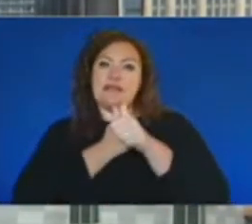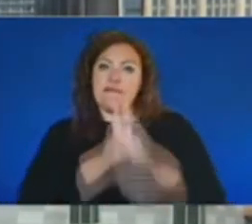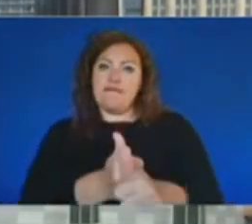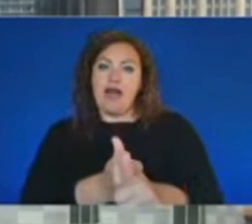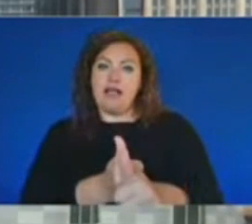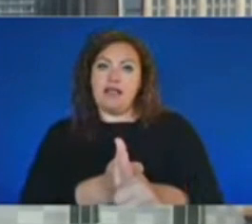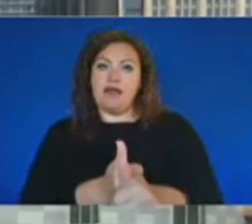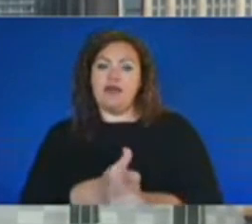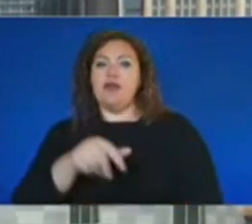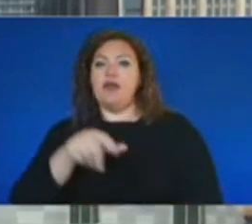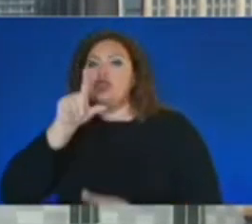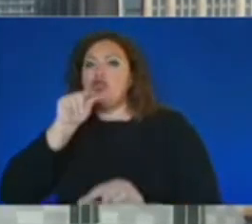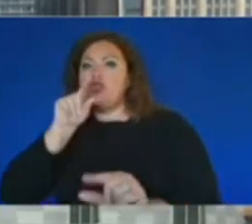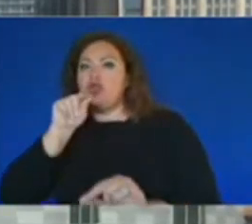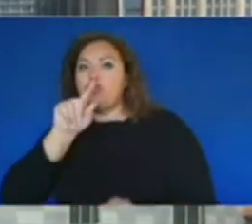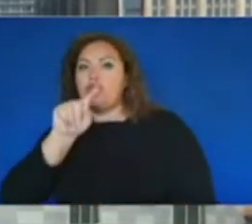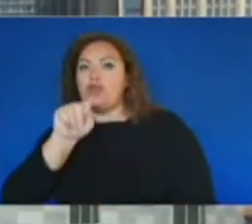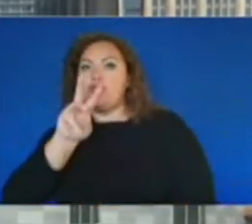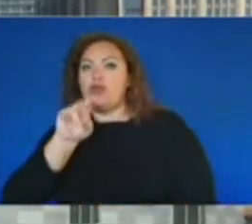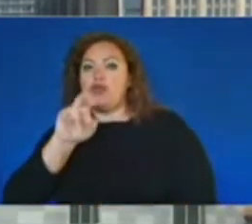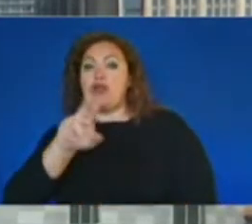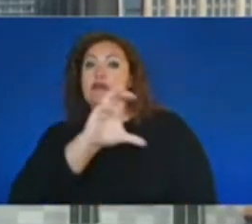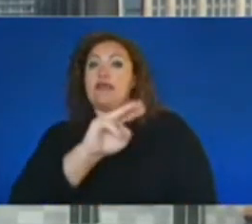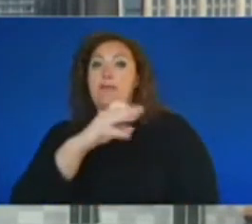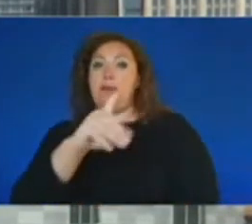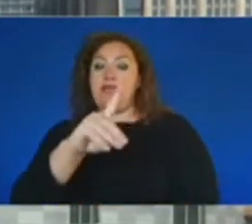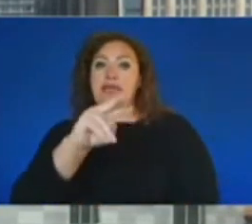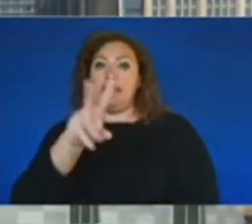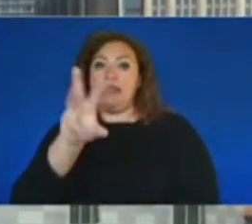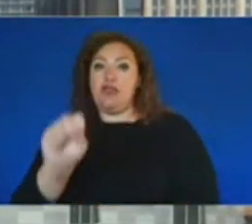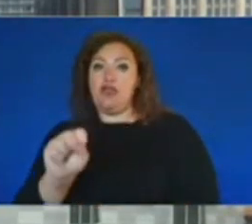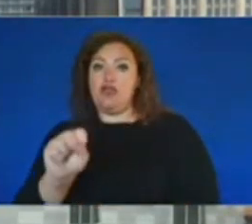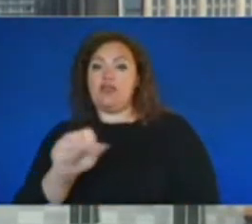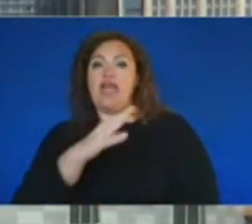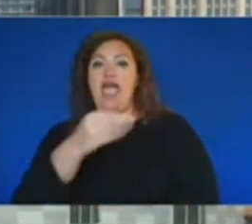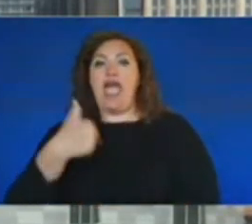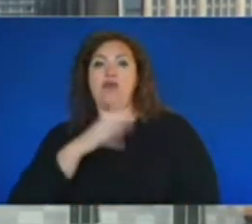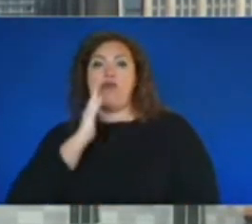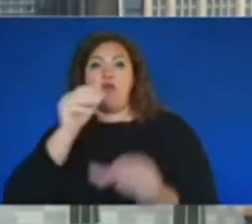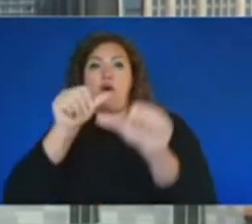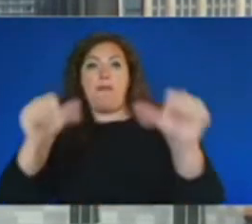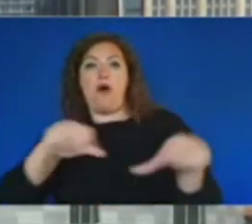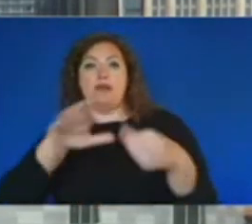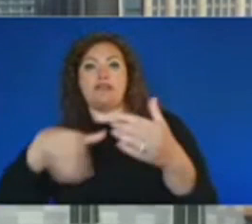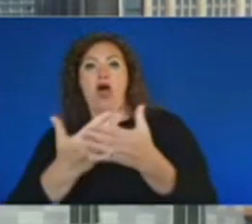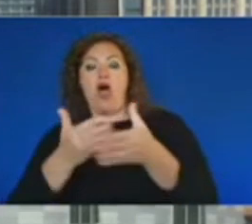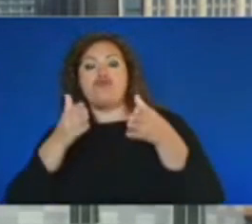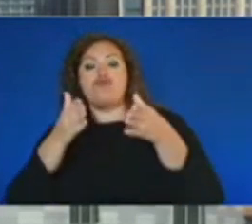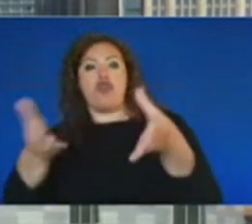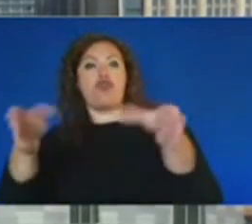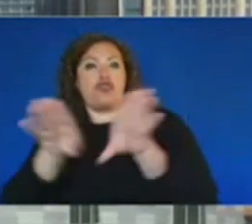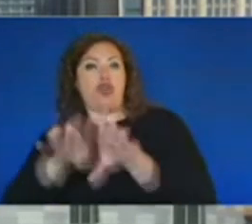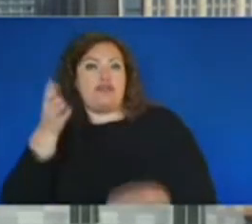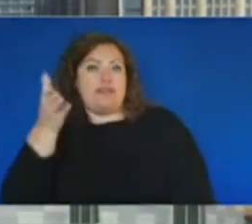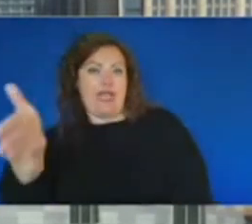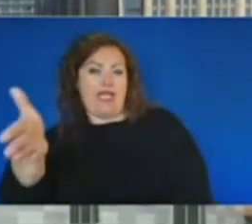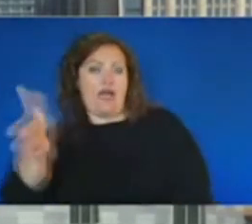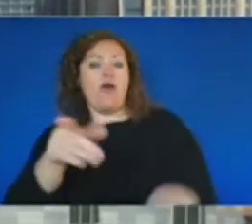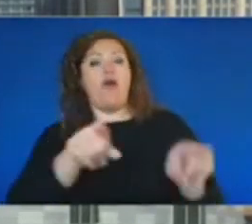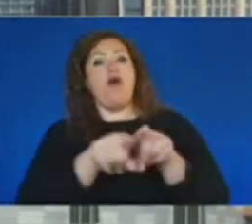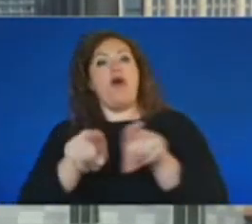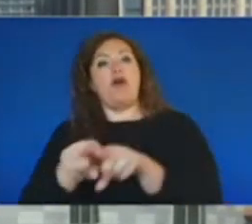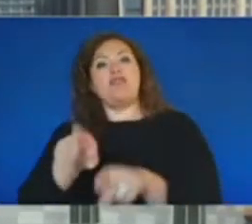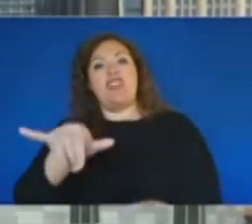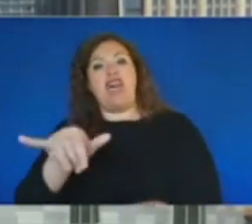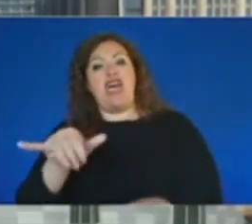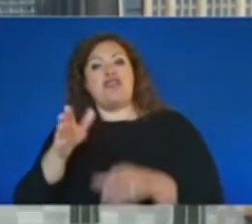handle, which is CNPD News, and we will post all road closures there. Now, in addition to the ones that I just